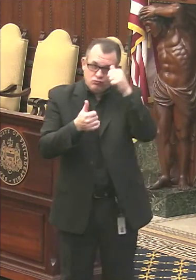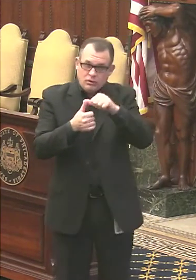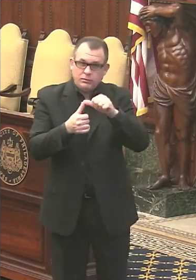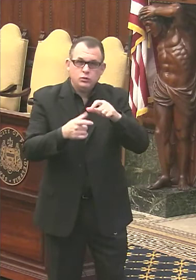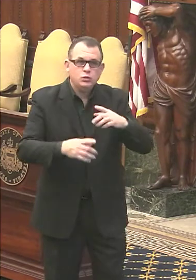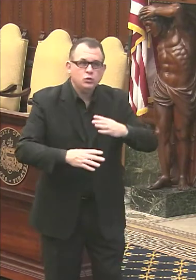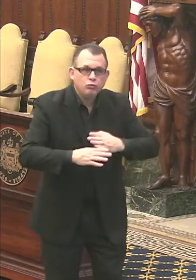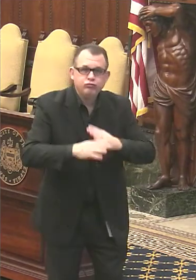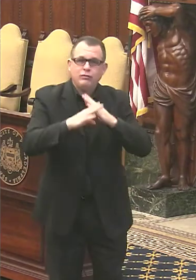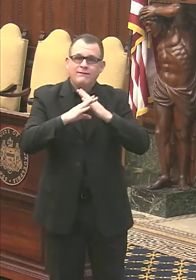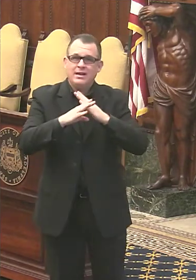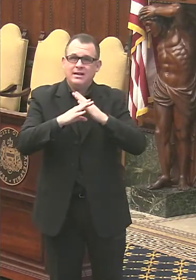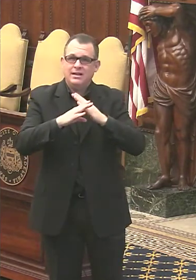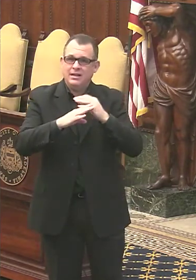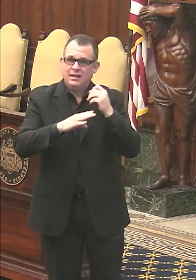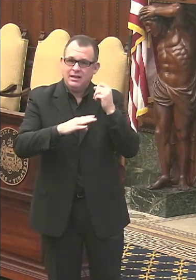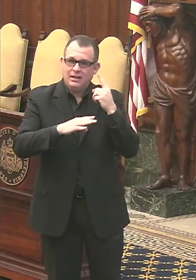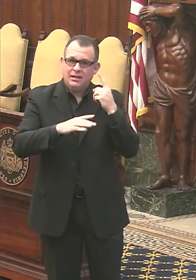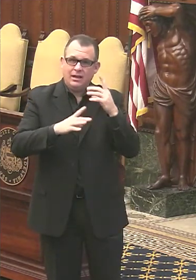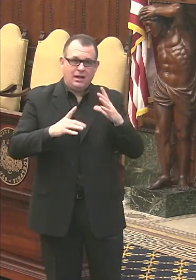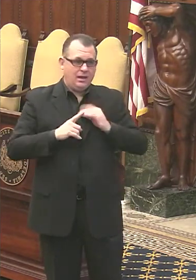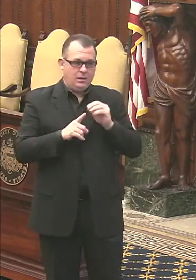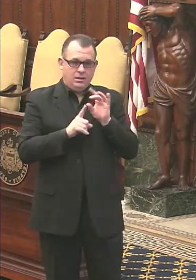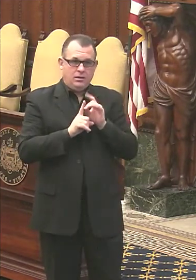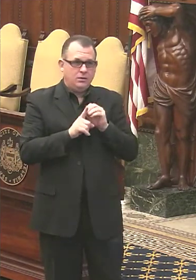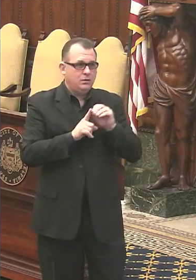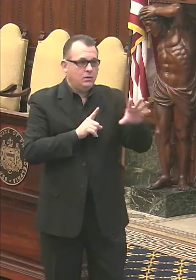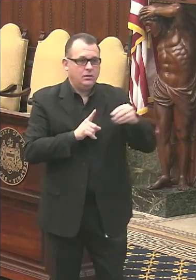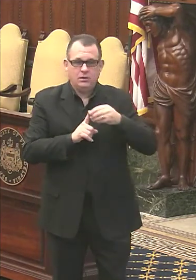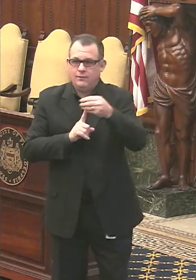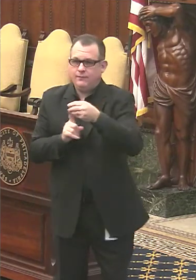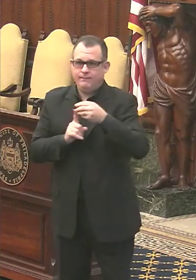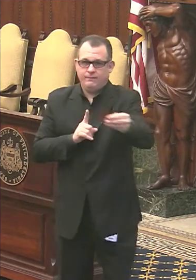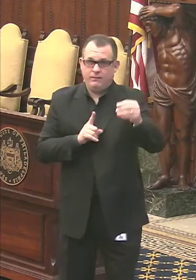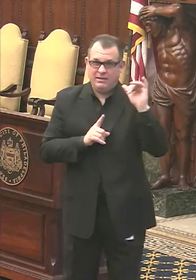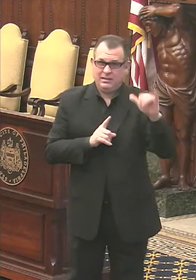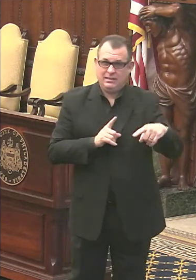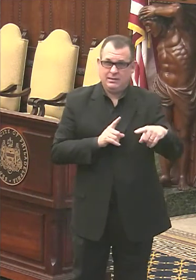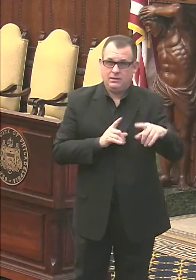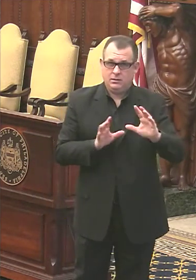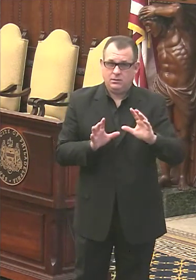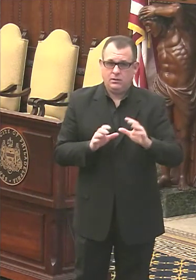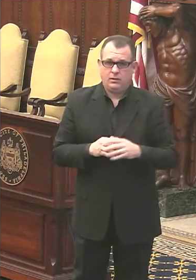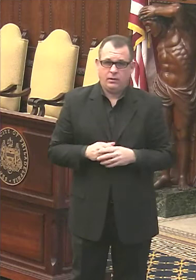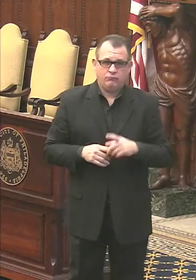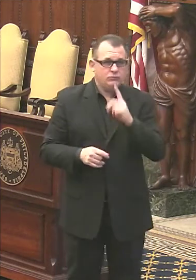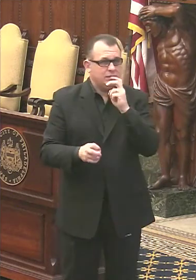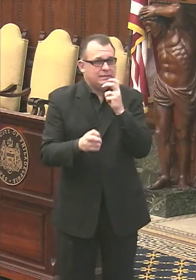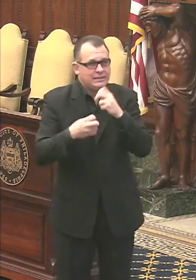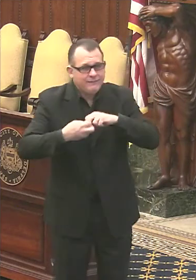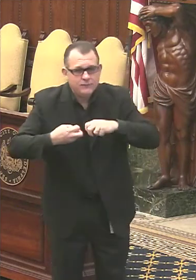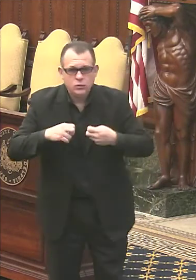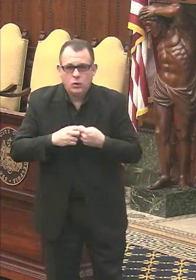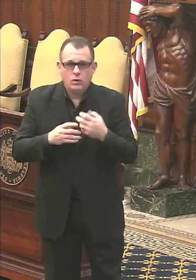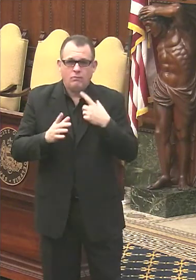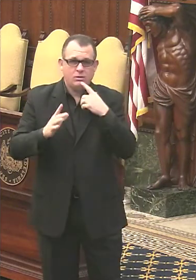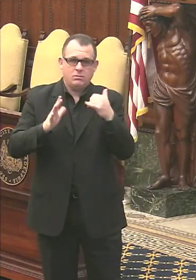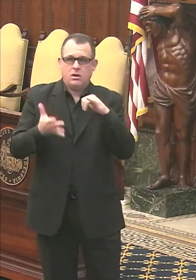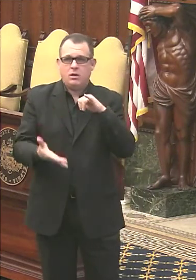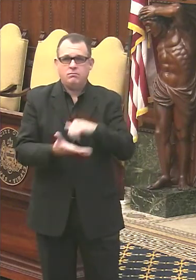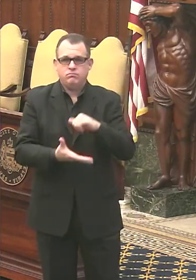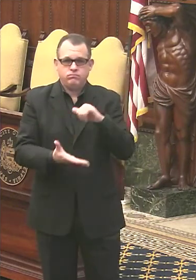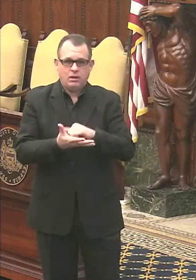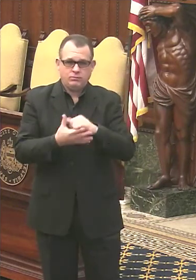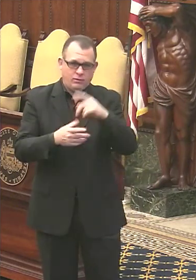the infection to pass on to other people to prevent the future. Uh, it's very difficult, if not impossible to find out how an individual